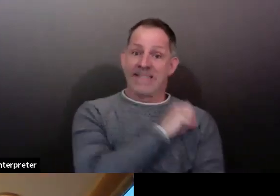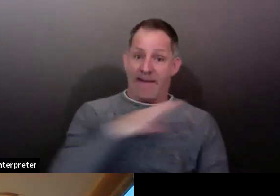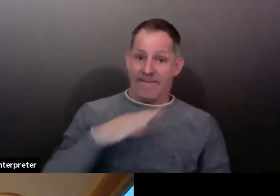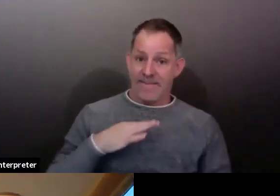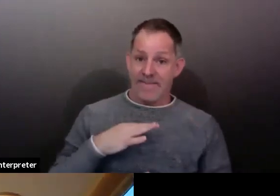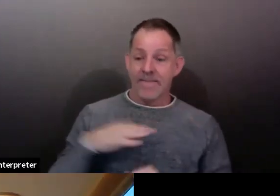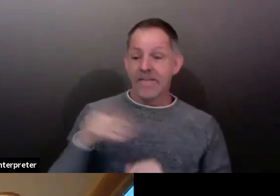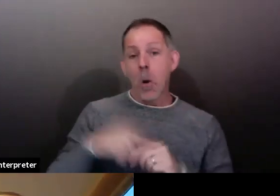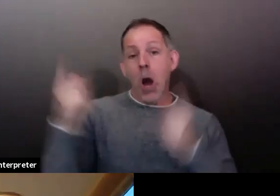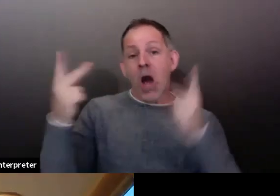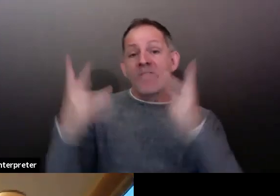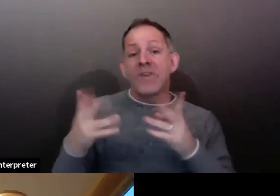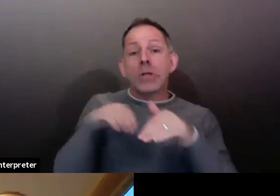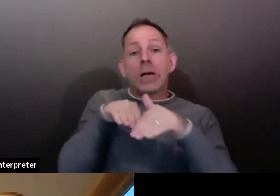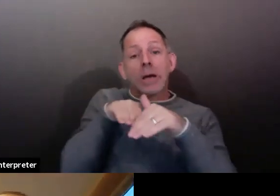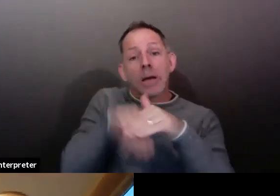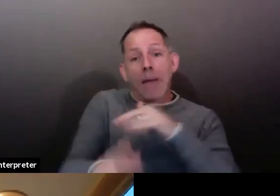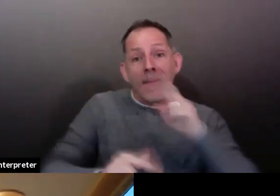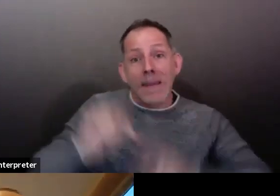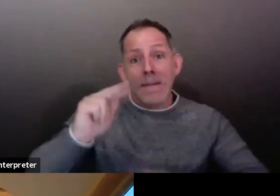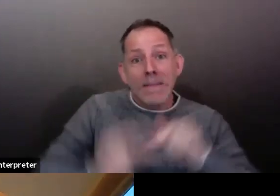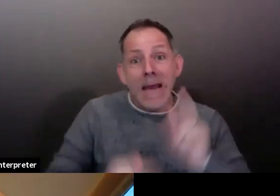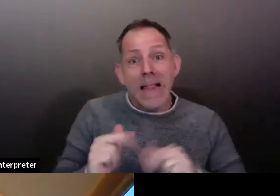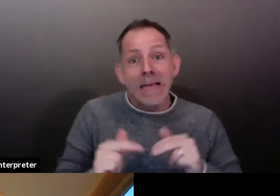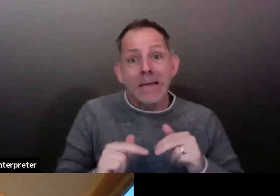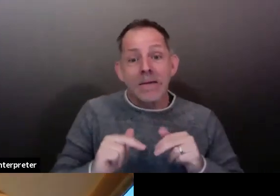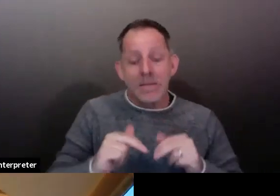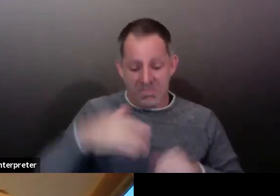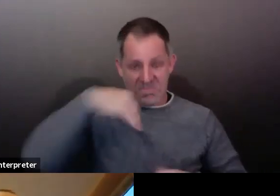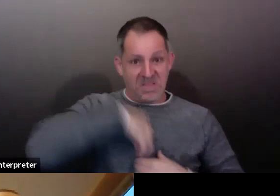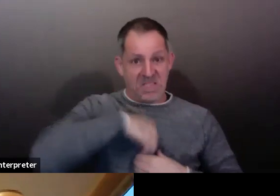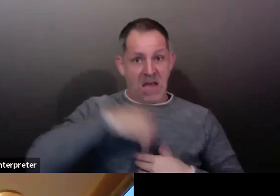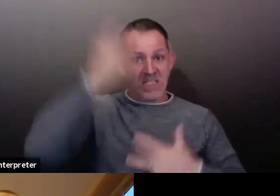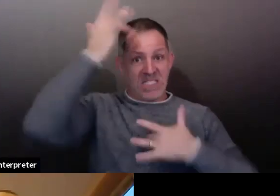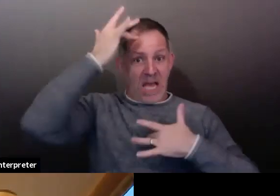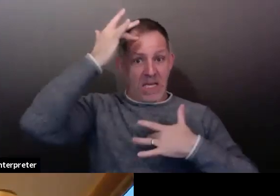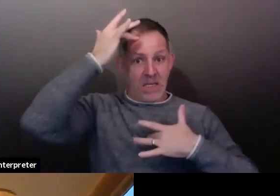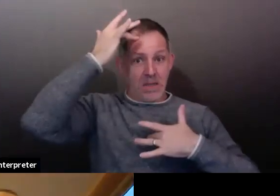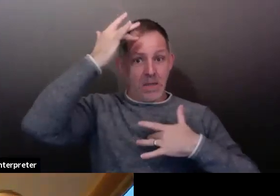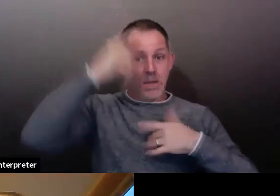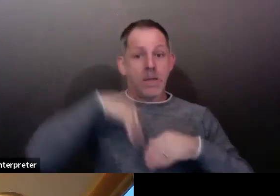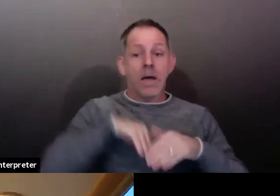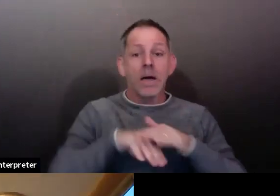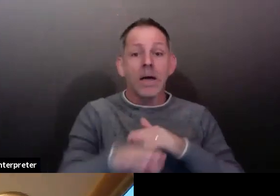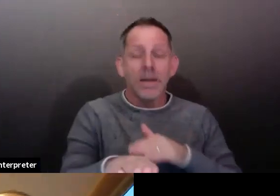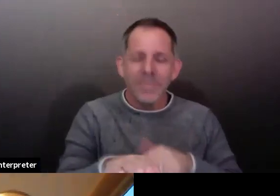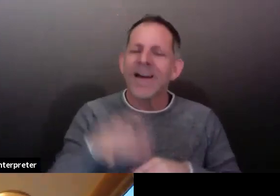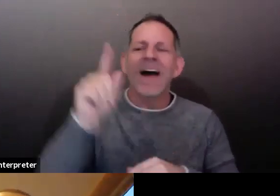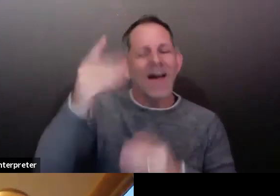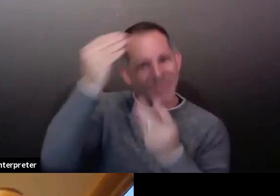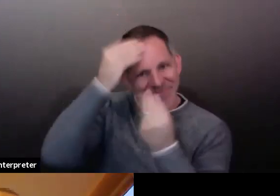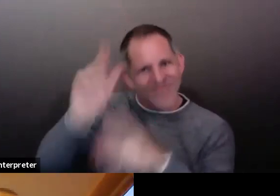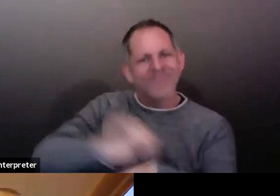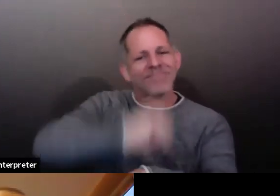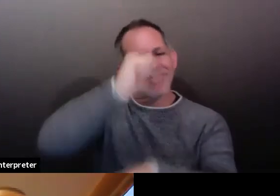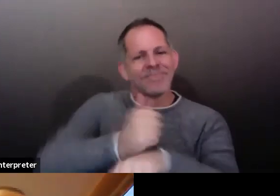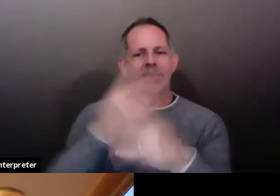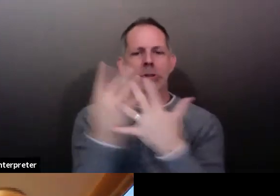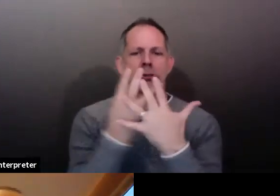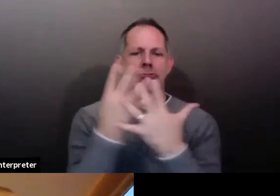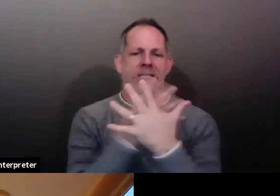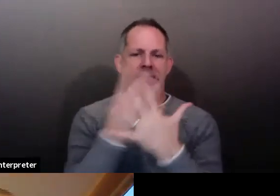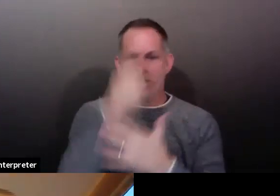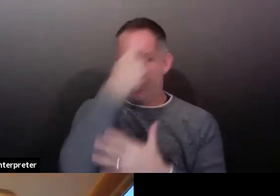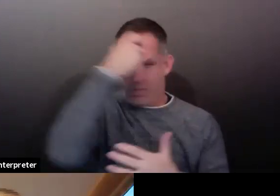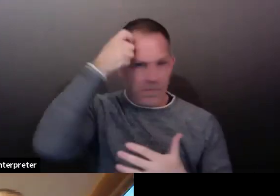measures in place to screen all entrants, and once an outbreak starts, usually visitation